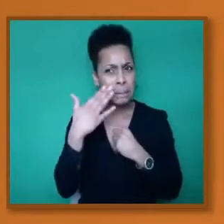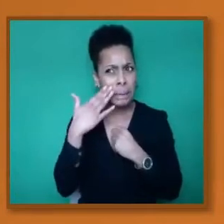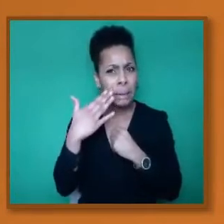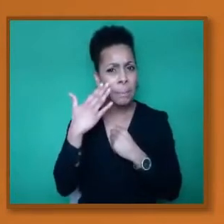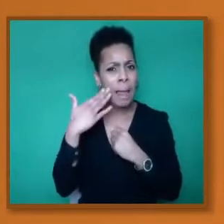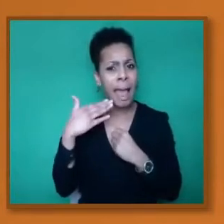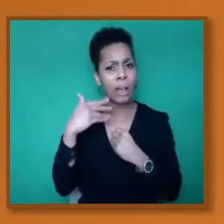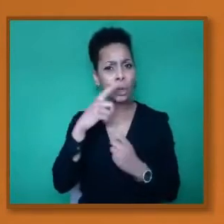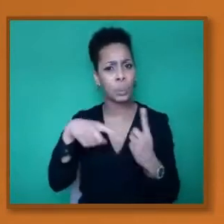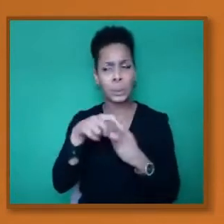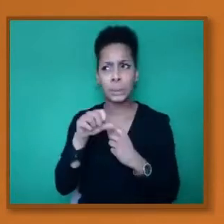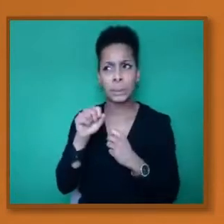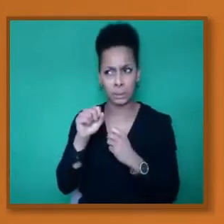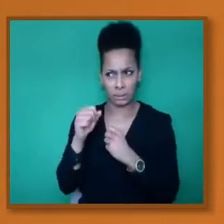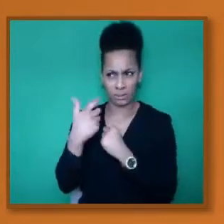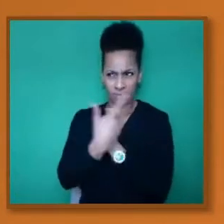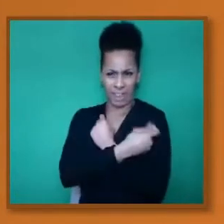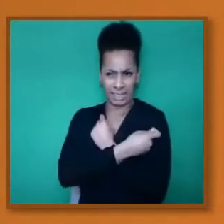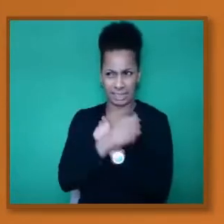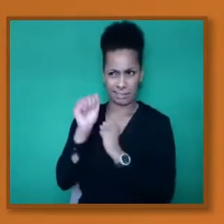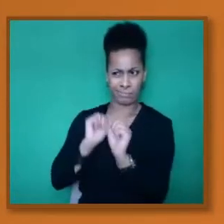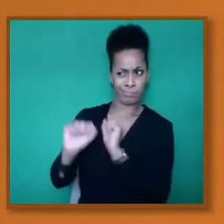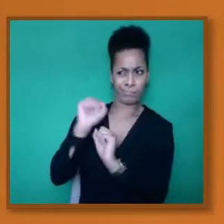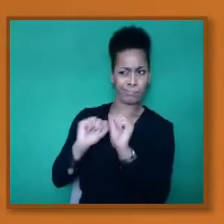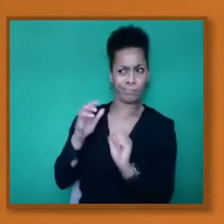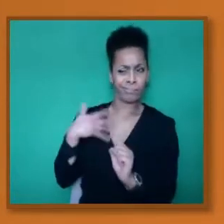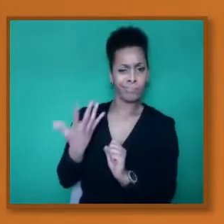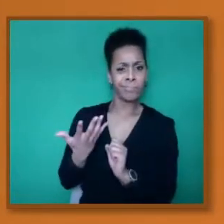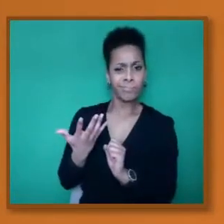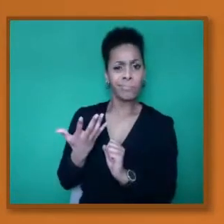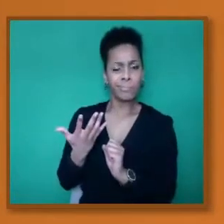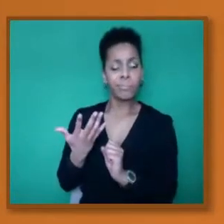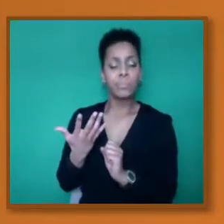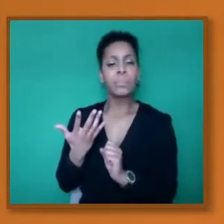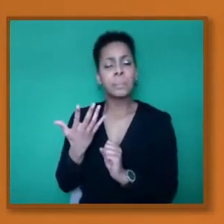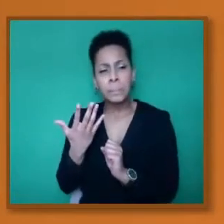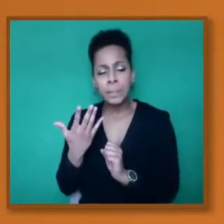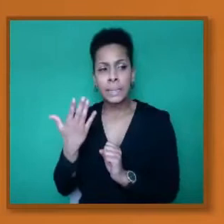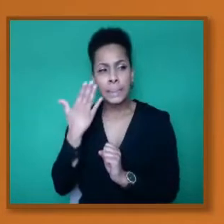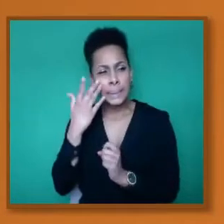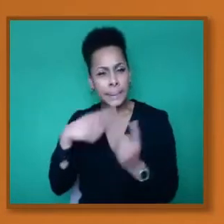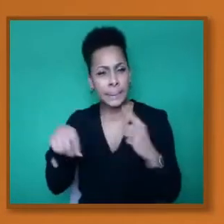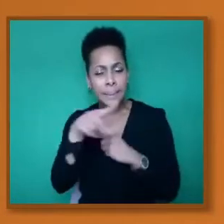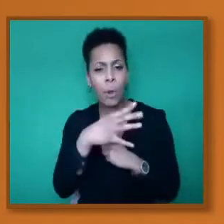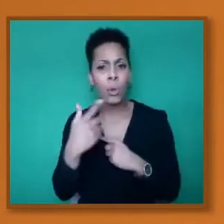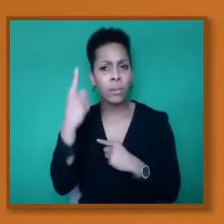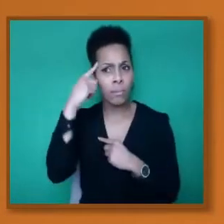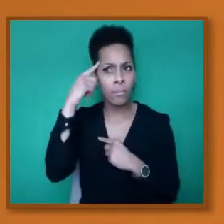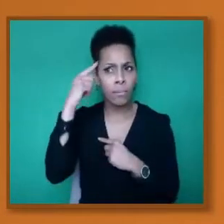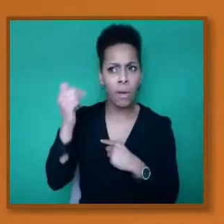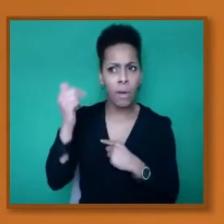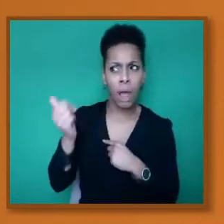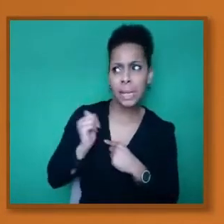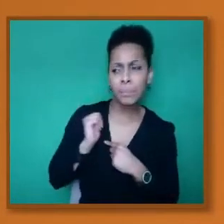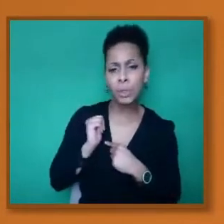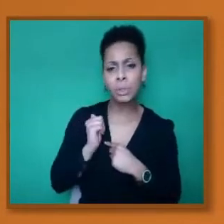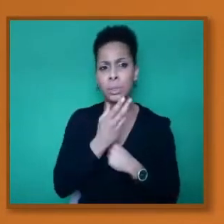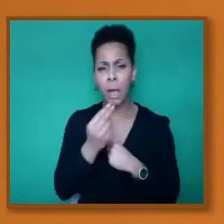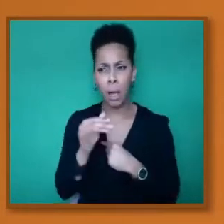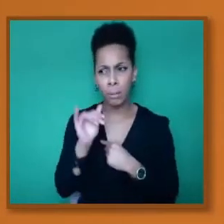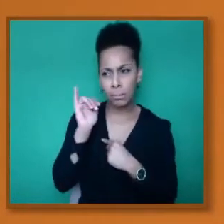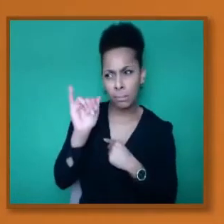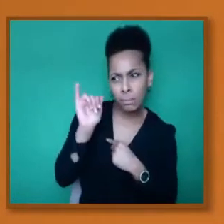have said that there are a lot of assumptions, there are a lot of stereotypes, and there are a lot of propaganda